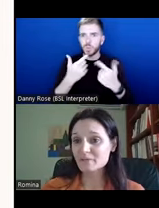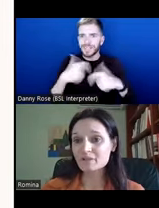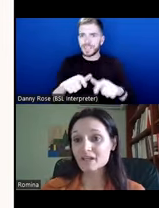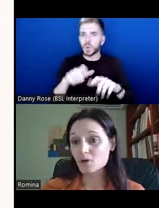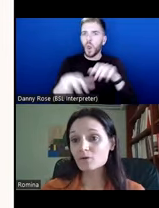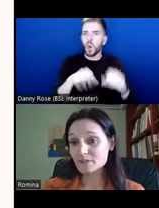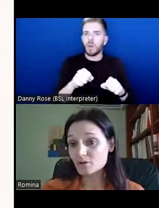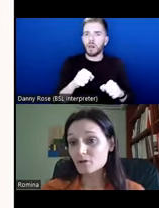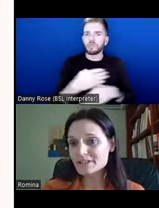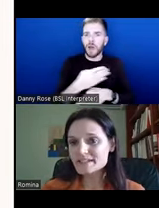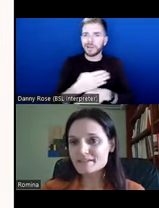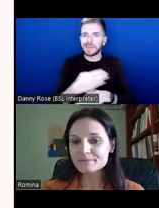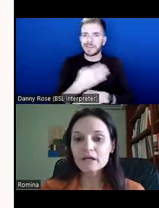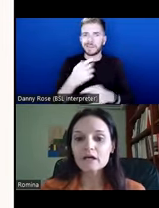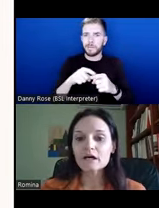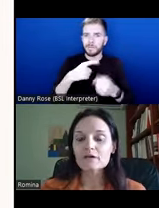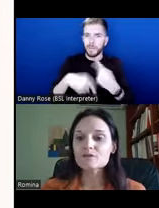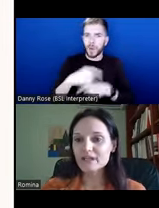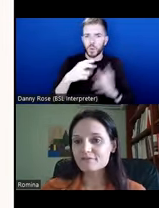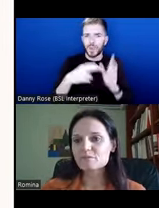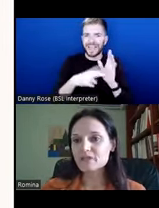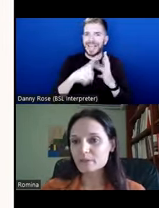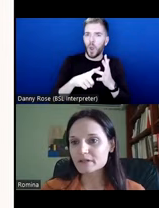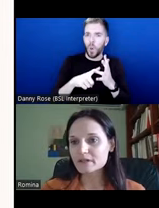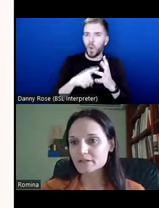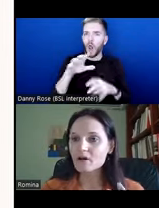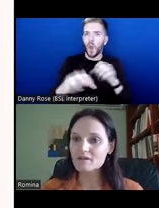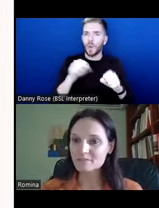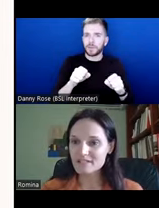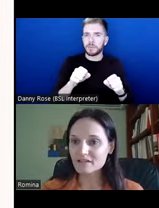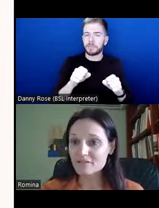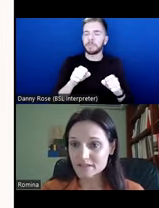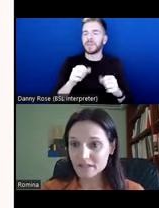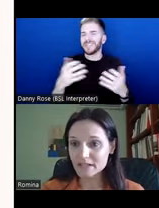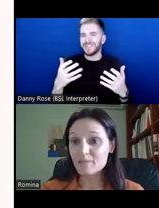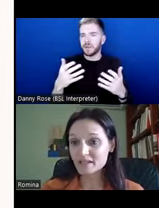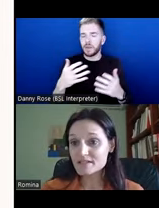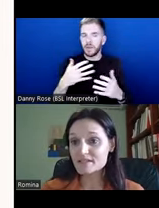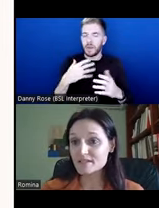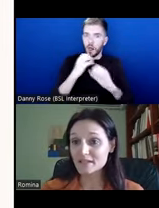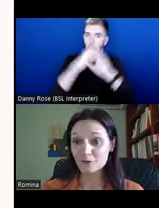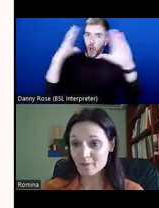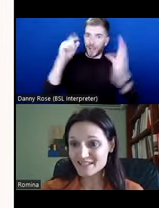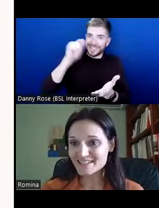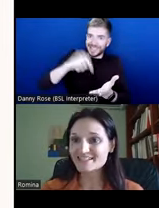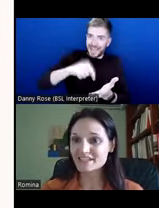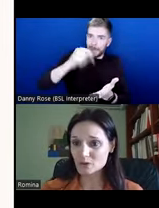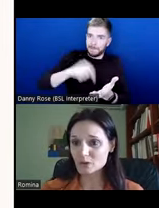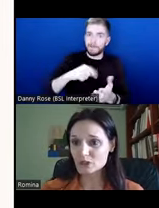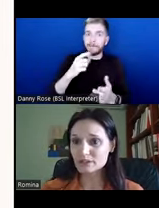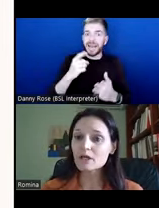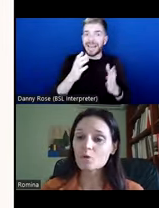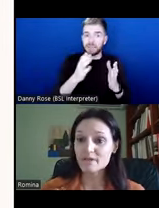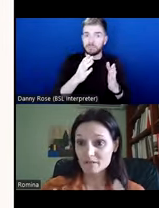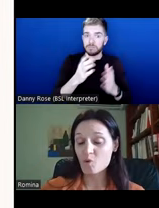what many might call neocolonialism. So we have to be aware that the concept itself is not a panacea, it's not a remedy, it's not a